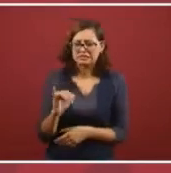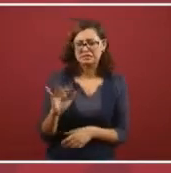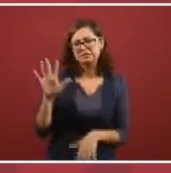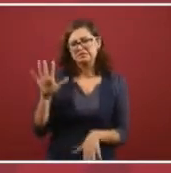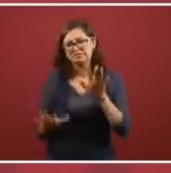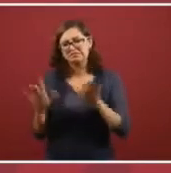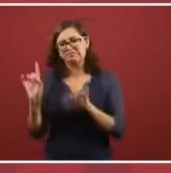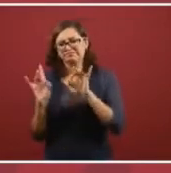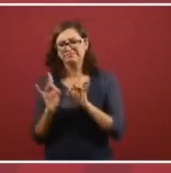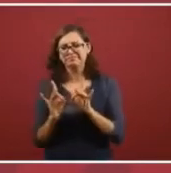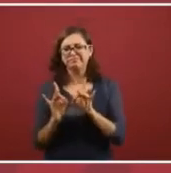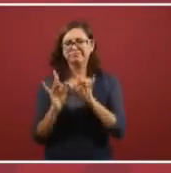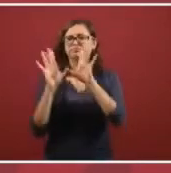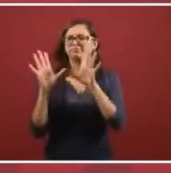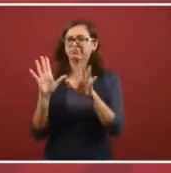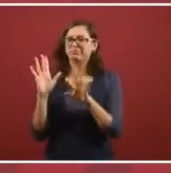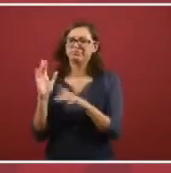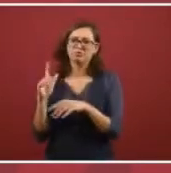Even, um.